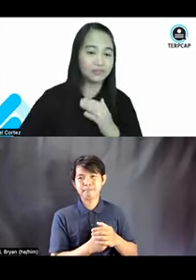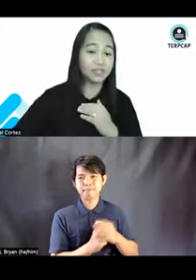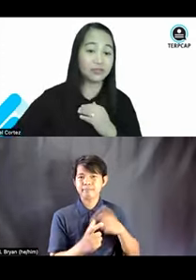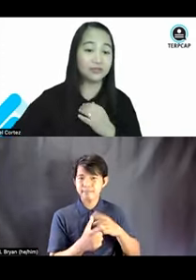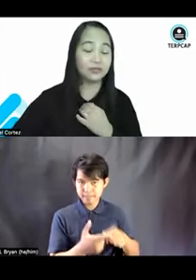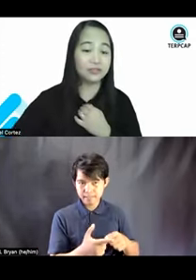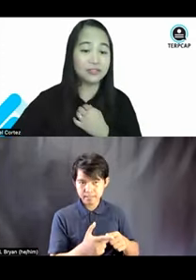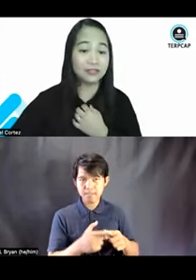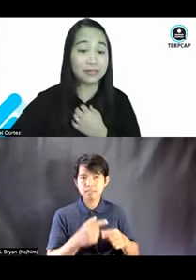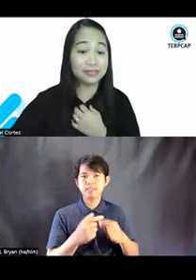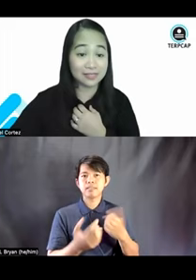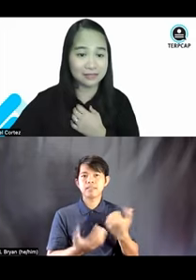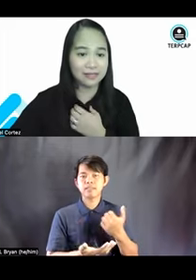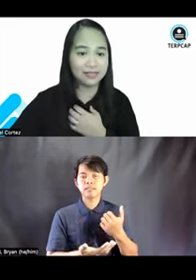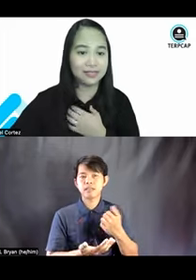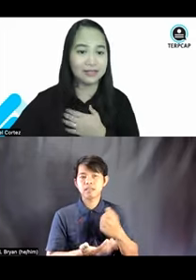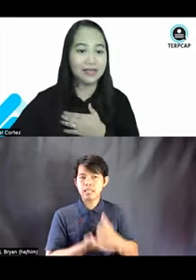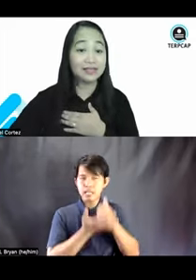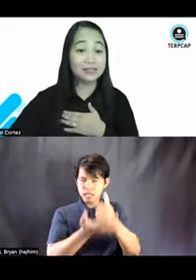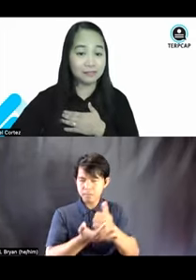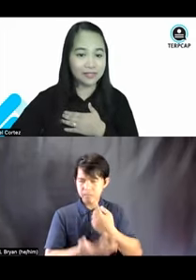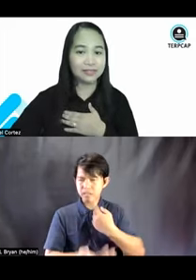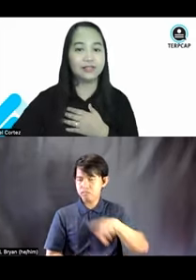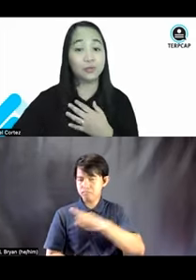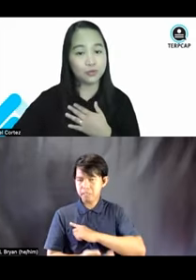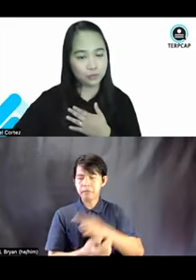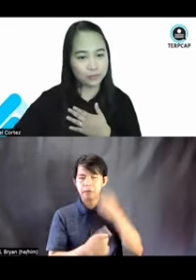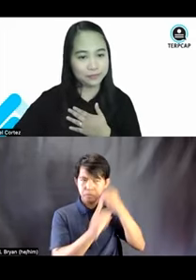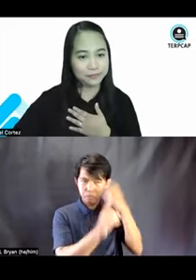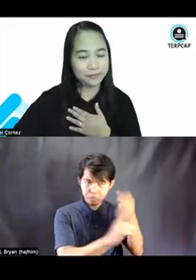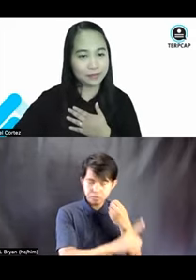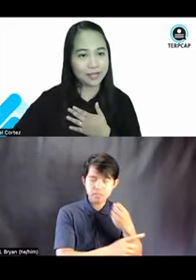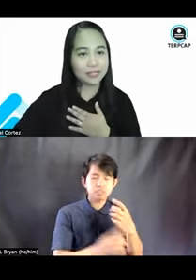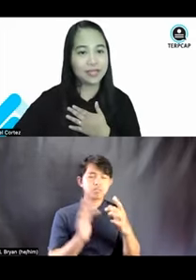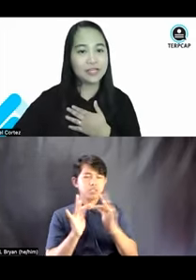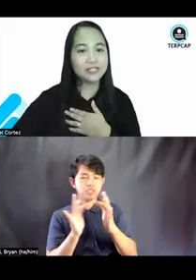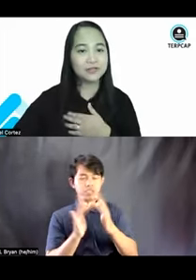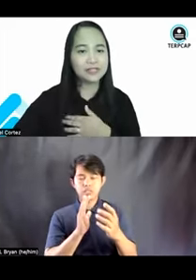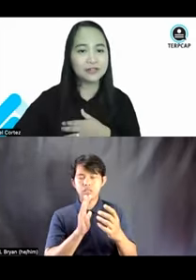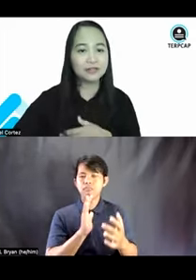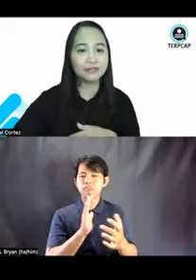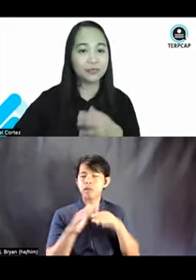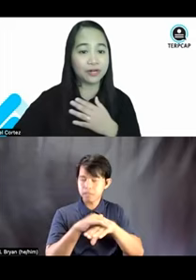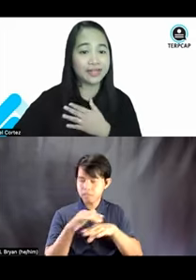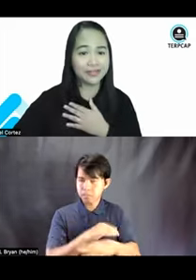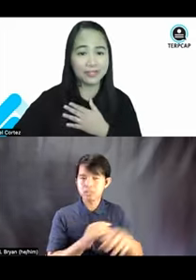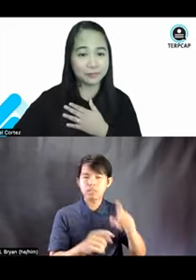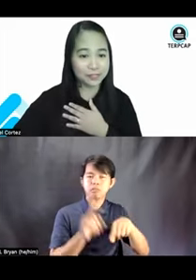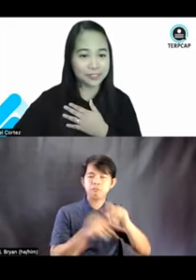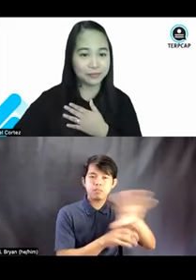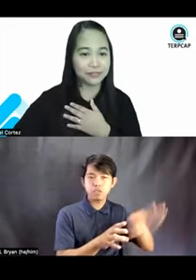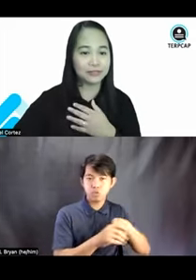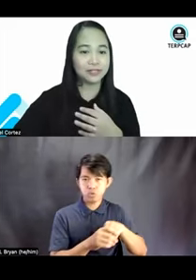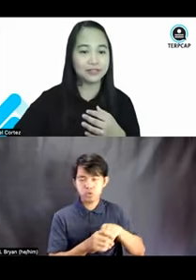goal and vision on digital accessibility and disability inclusion. All right? So, these are the four guiding